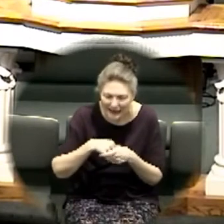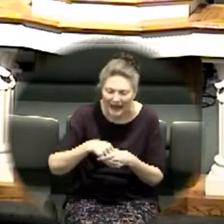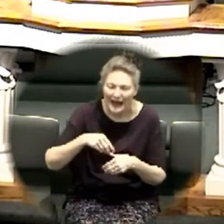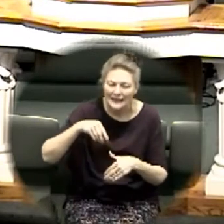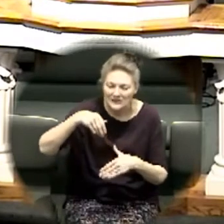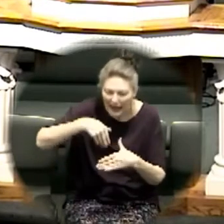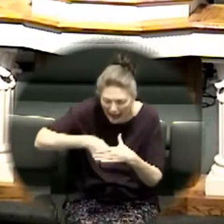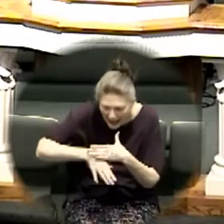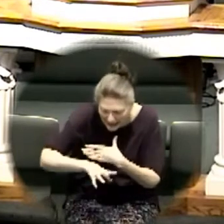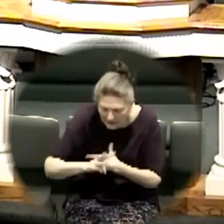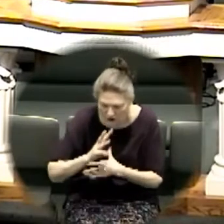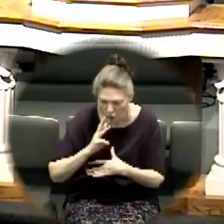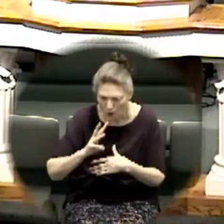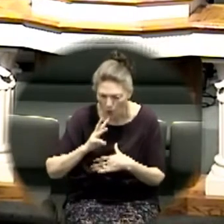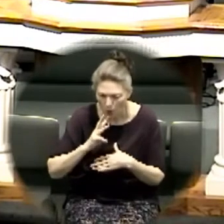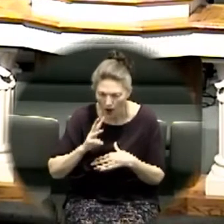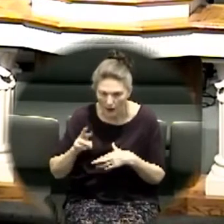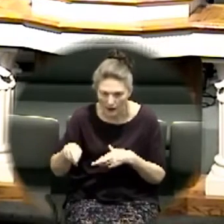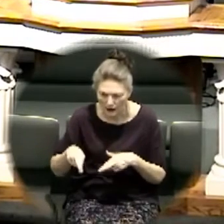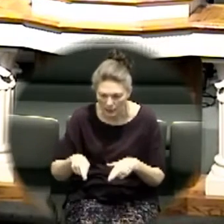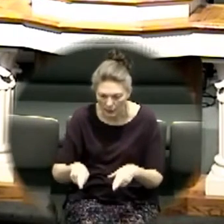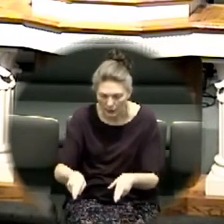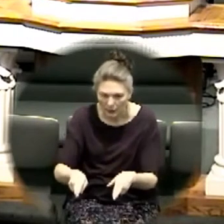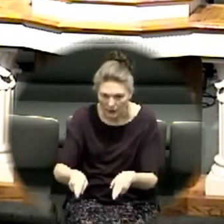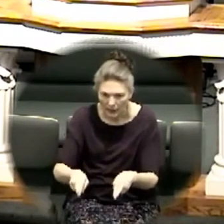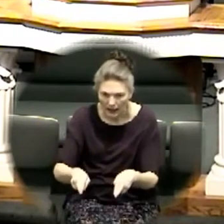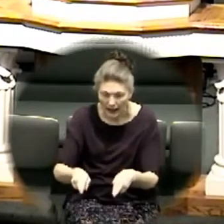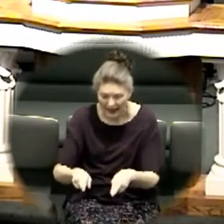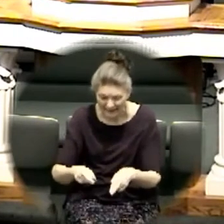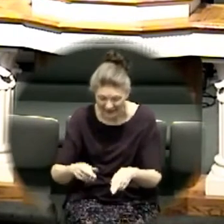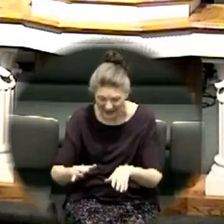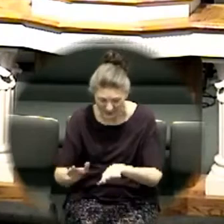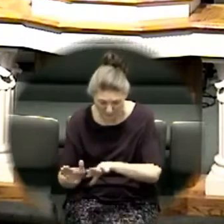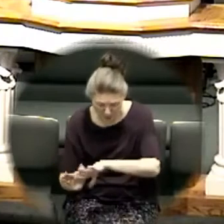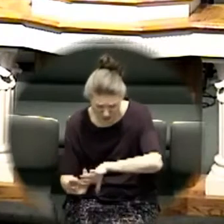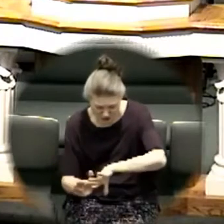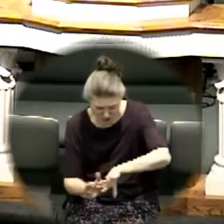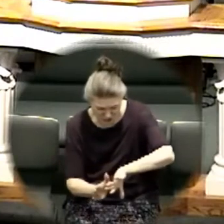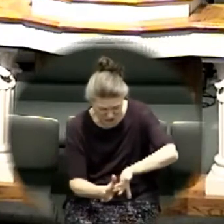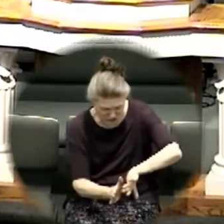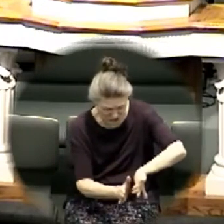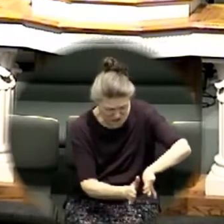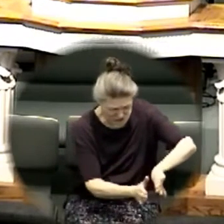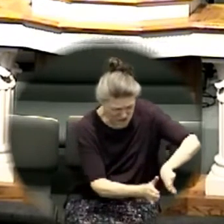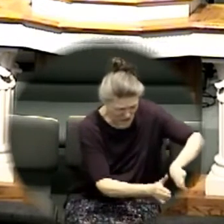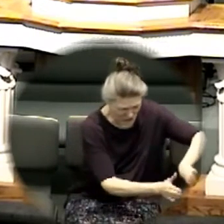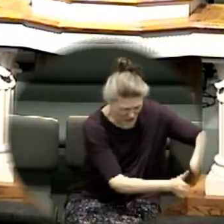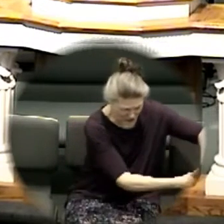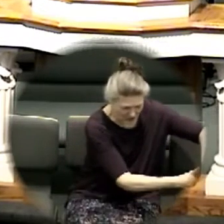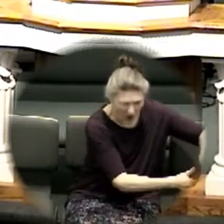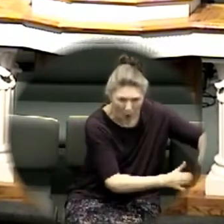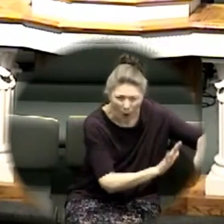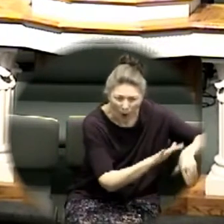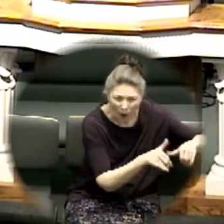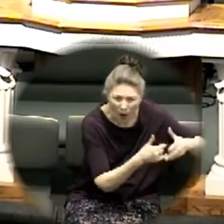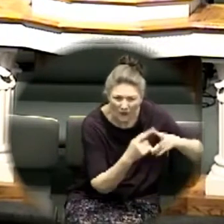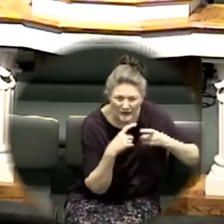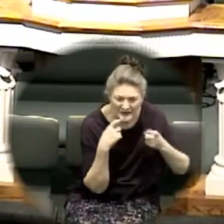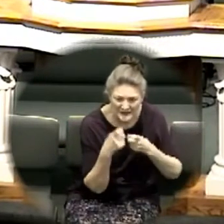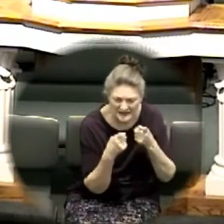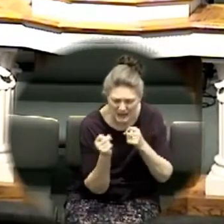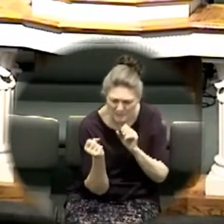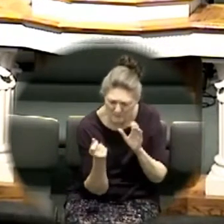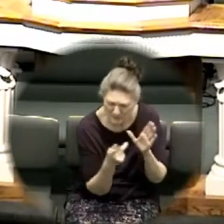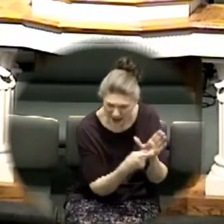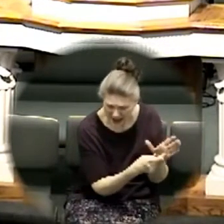water and back up the law all the way to the date you were born washing away every sin so you